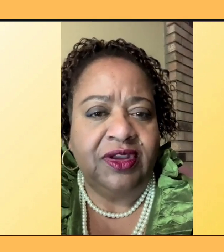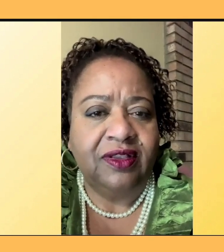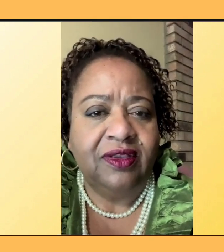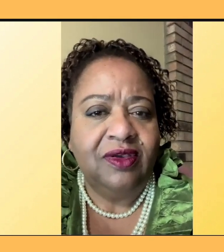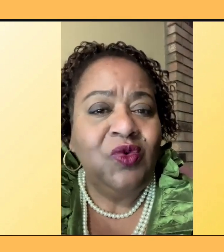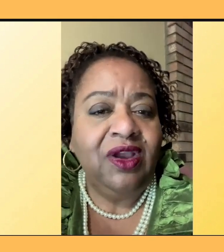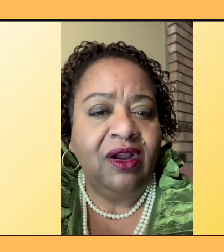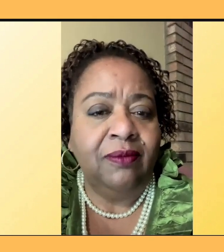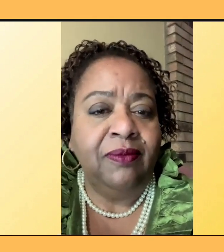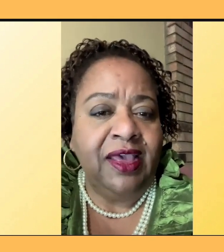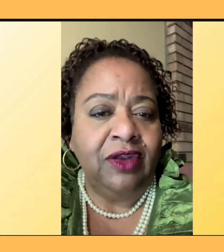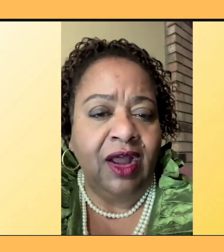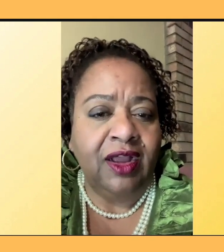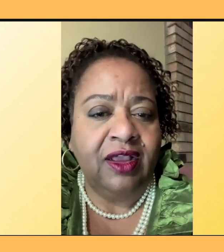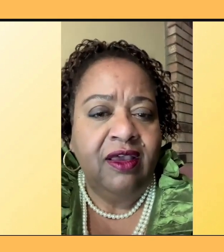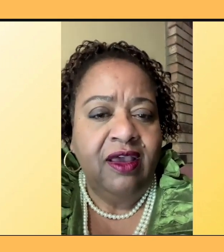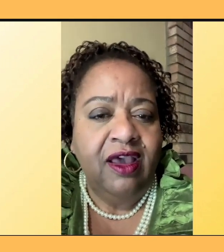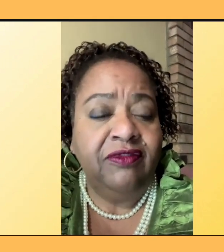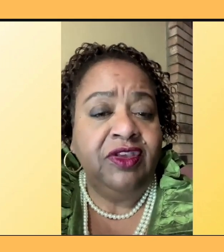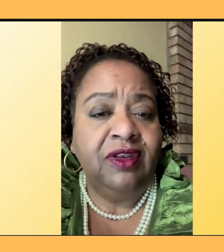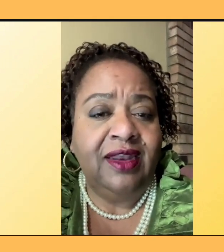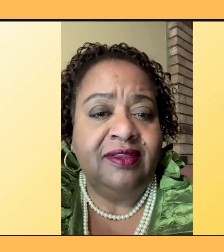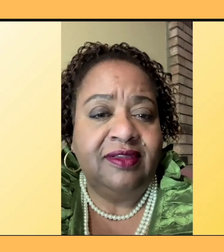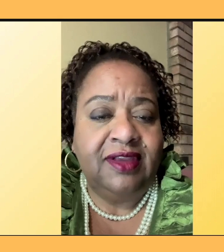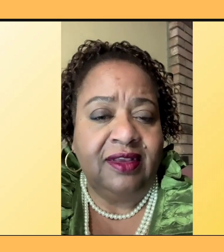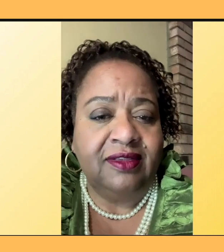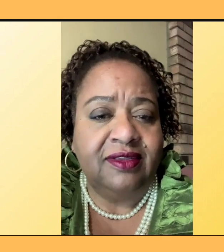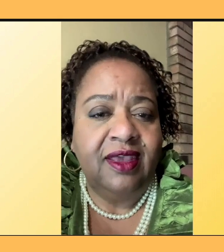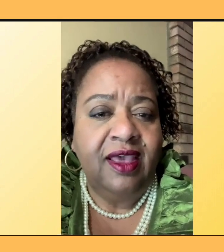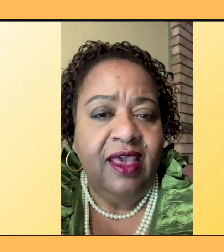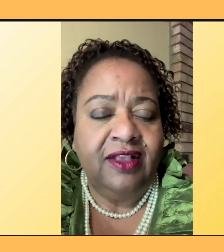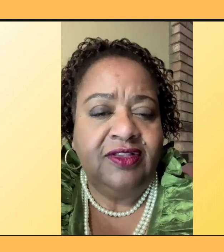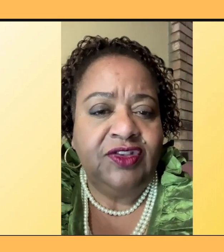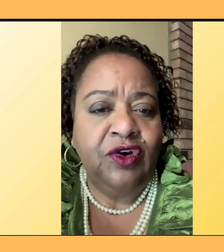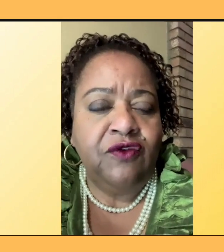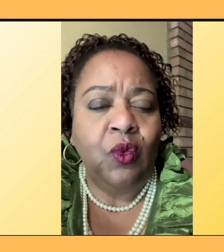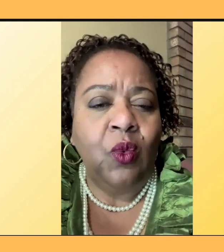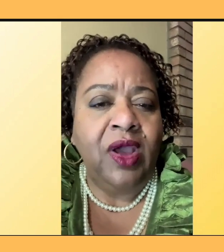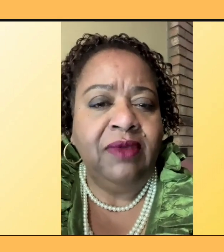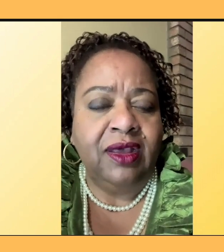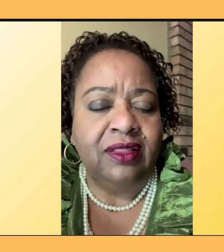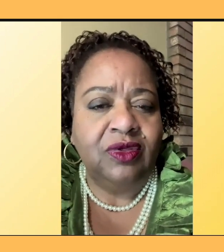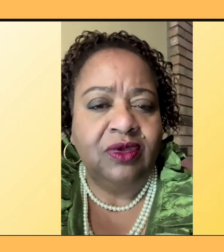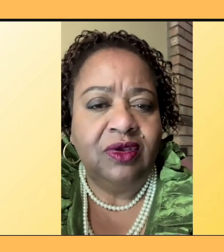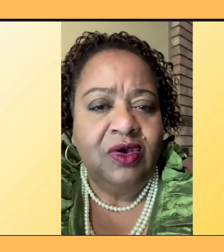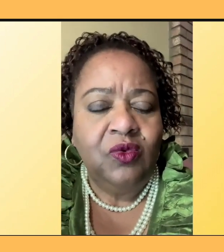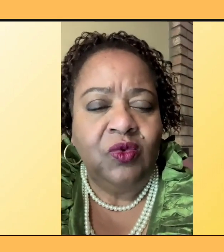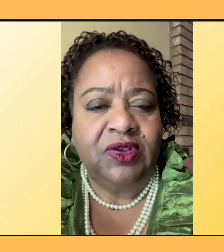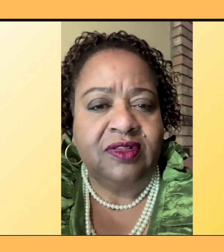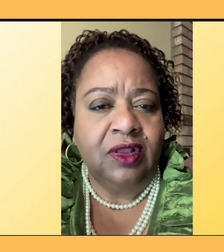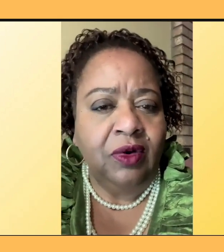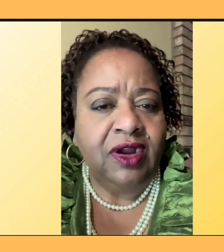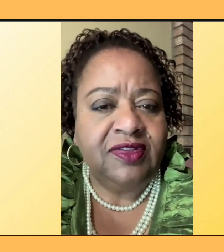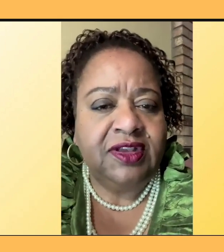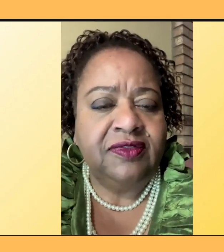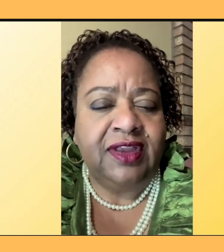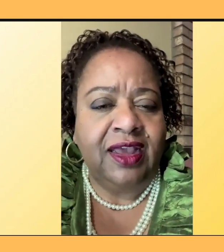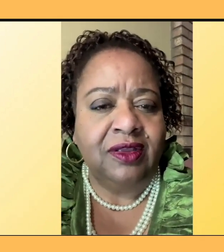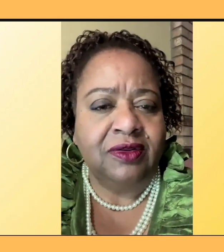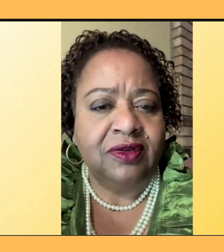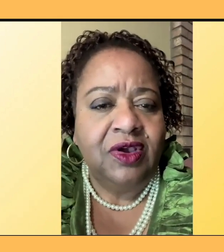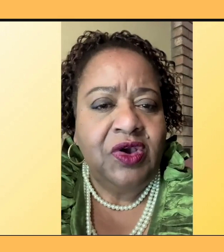of the United States. And so for one month, we slow ourselves down, we look at the